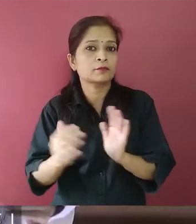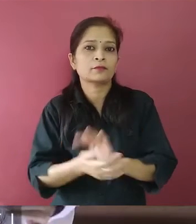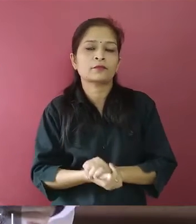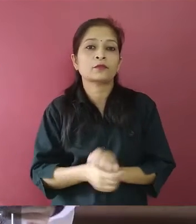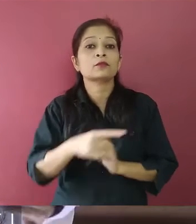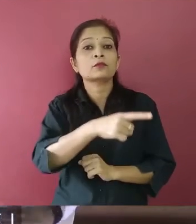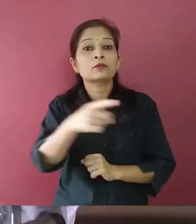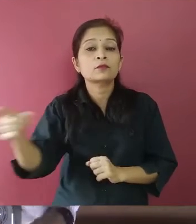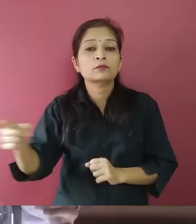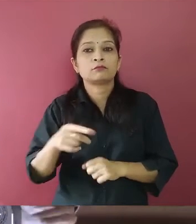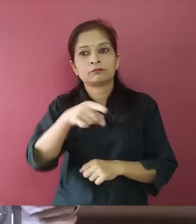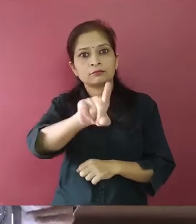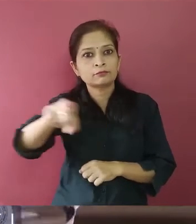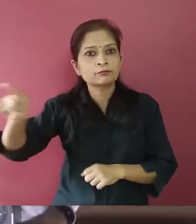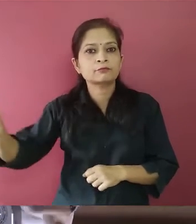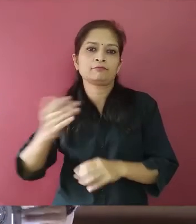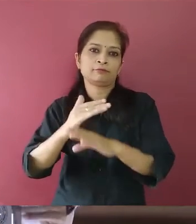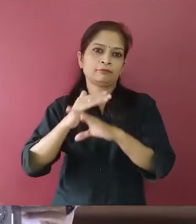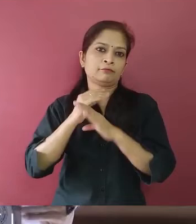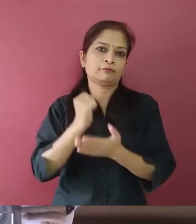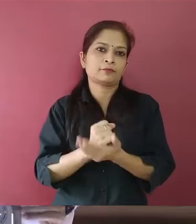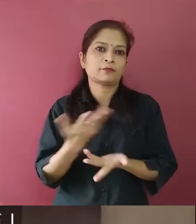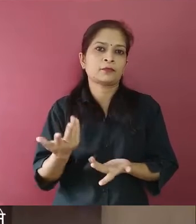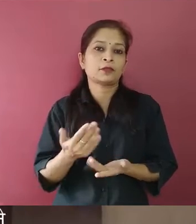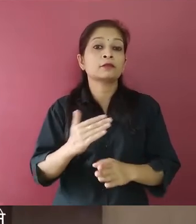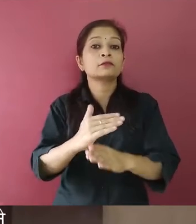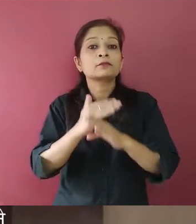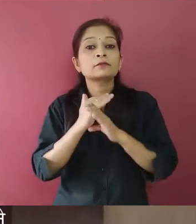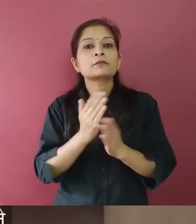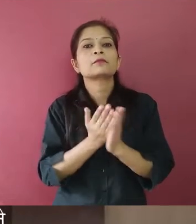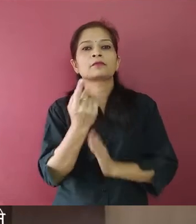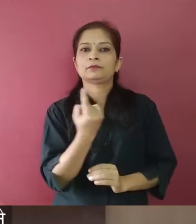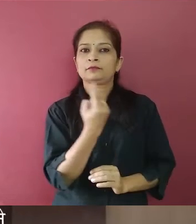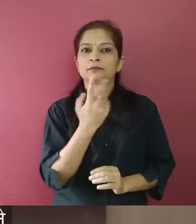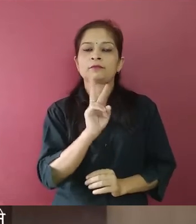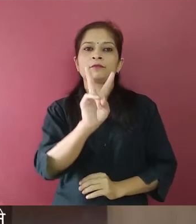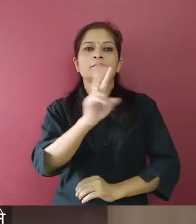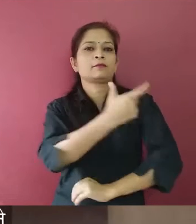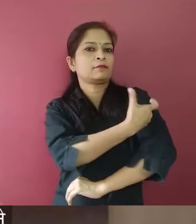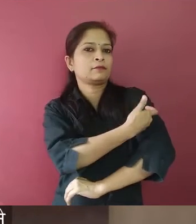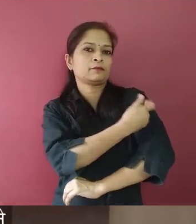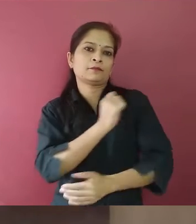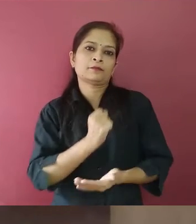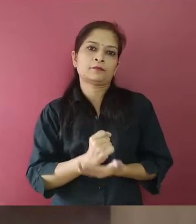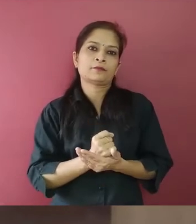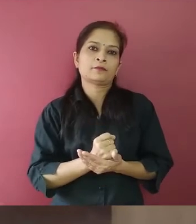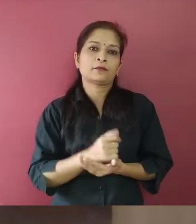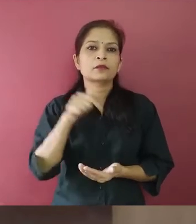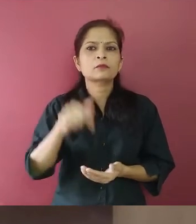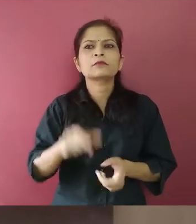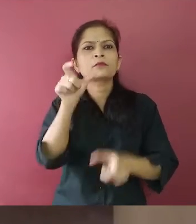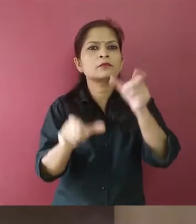get the infections from anyone who is suffering from COVID-19. They need to protect themselves and to protect themselves